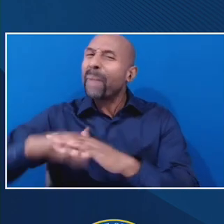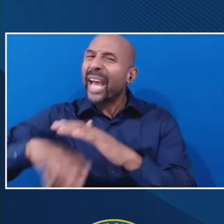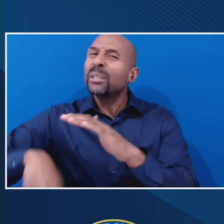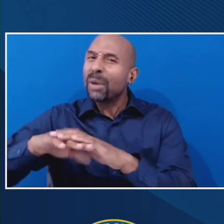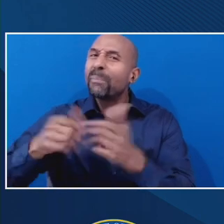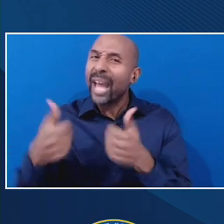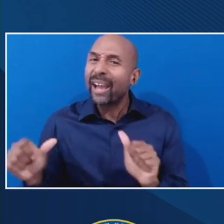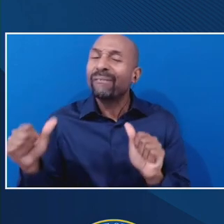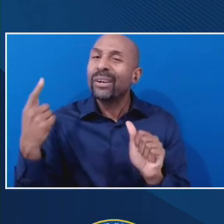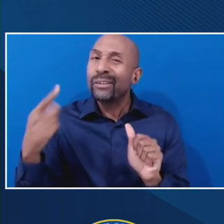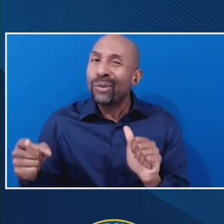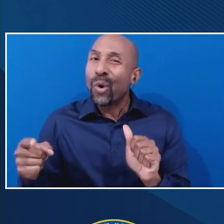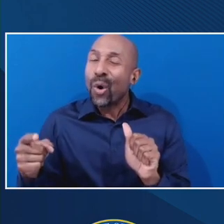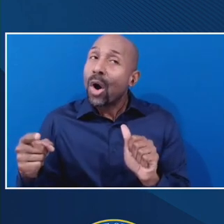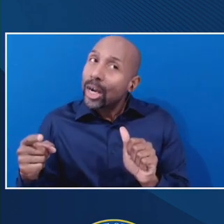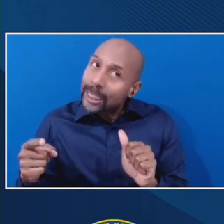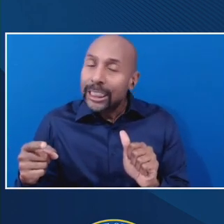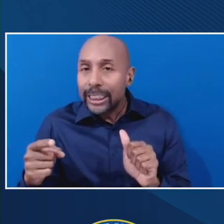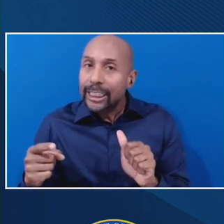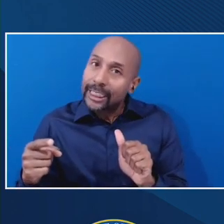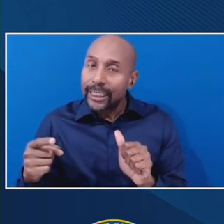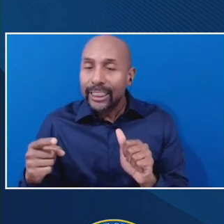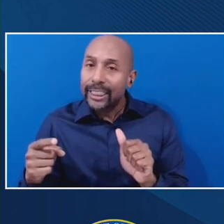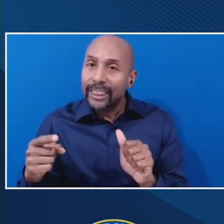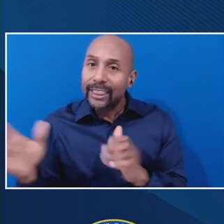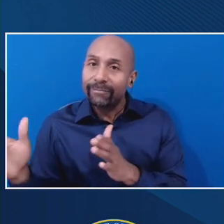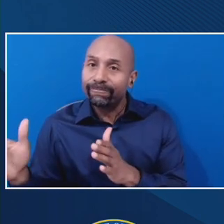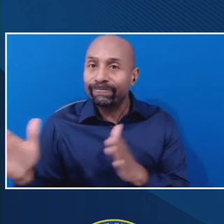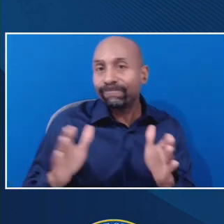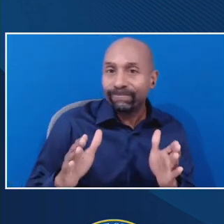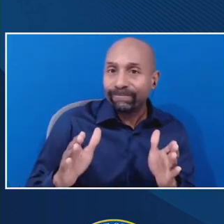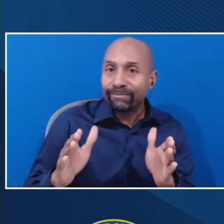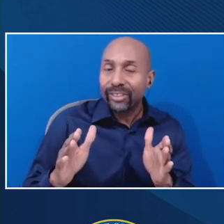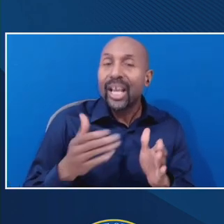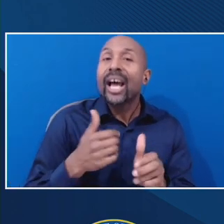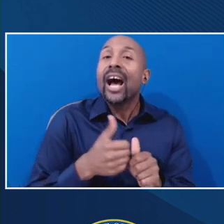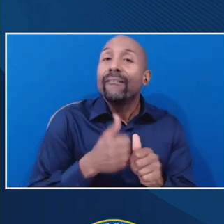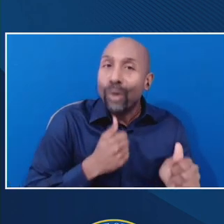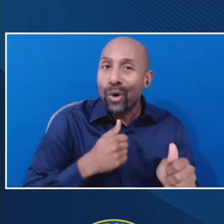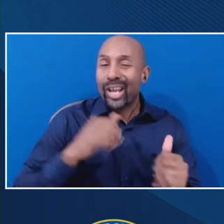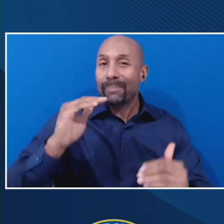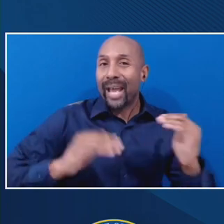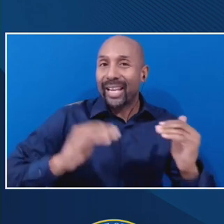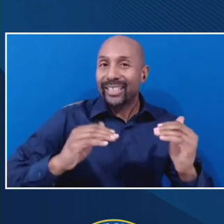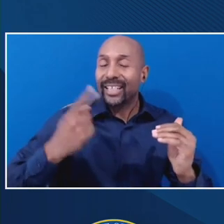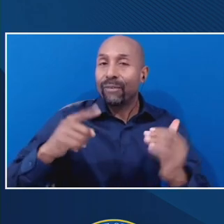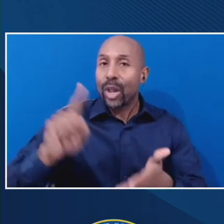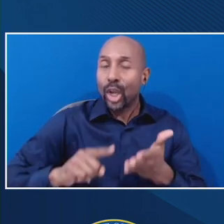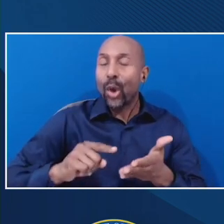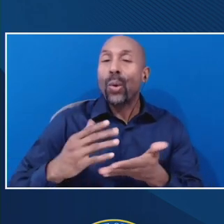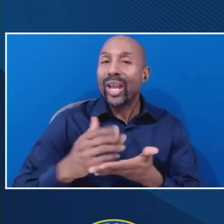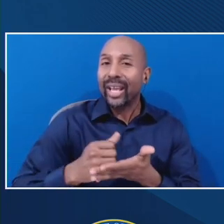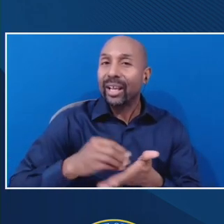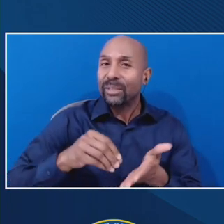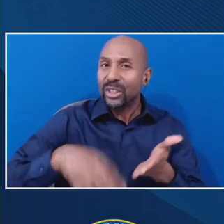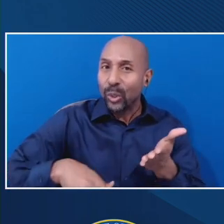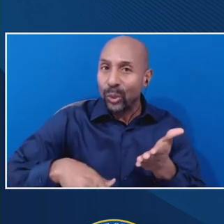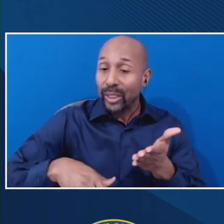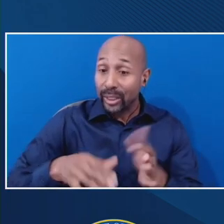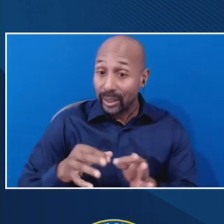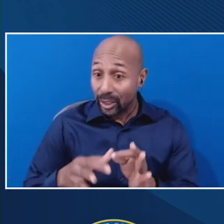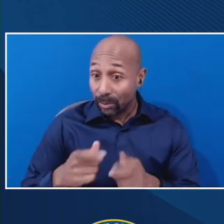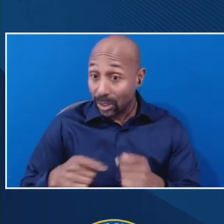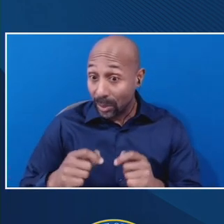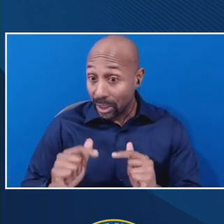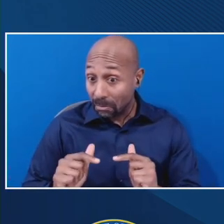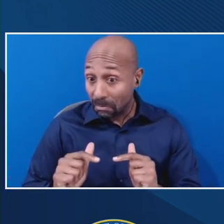err on the side of preventing these balances for low-income students. So if institutions are